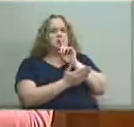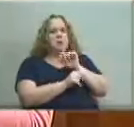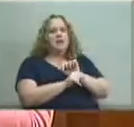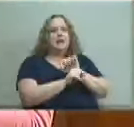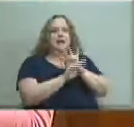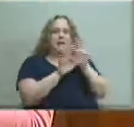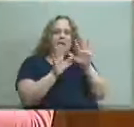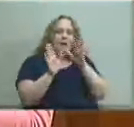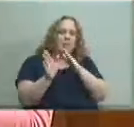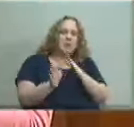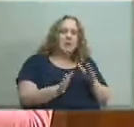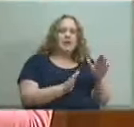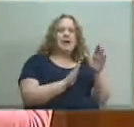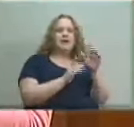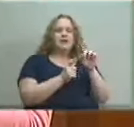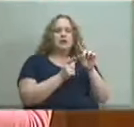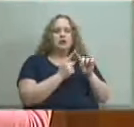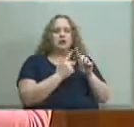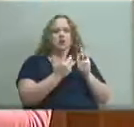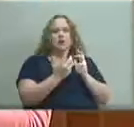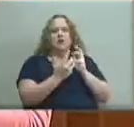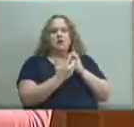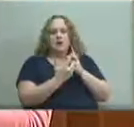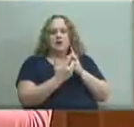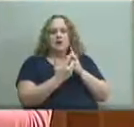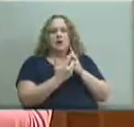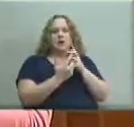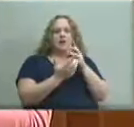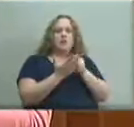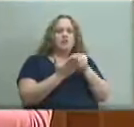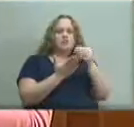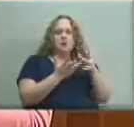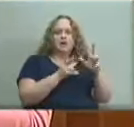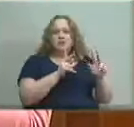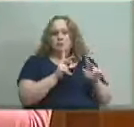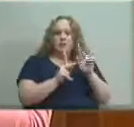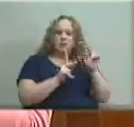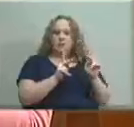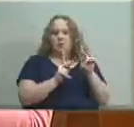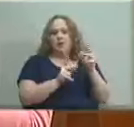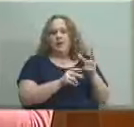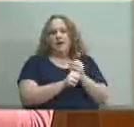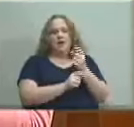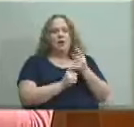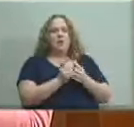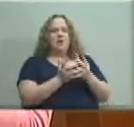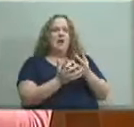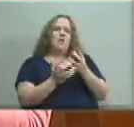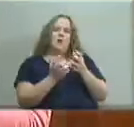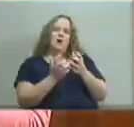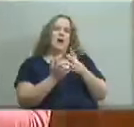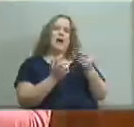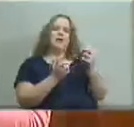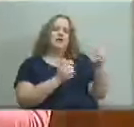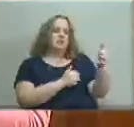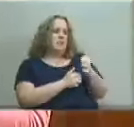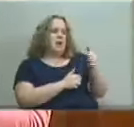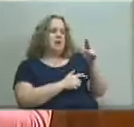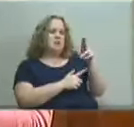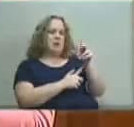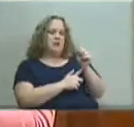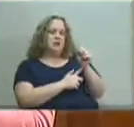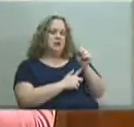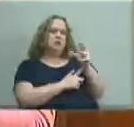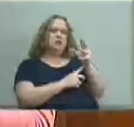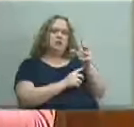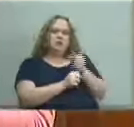jcps to accommodate the wealthiest of jefferson county who get what they want and to bus all others how sad that our school system has come to this you got your name and your